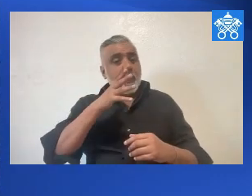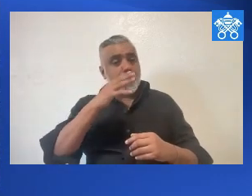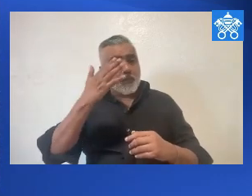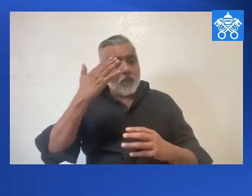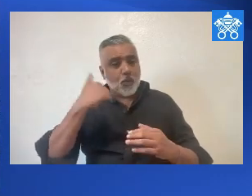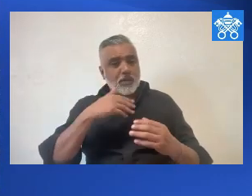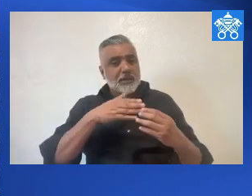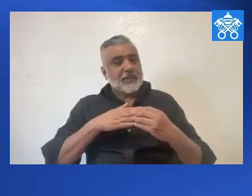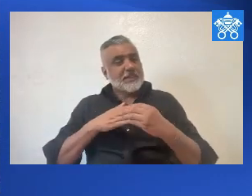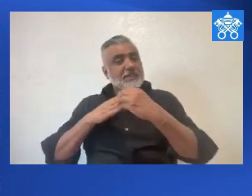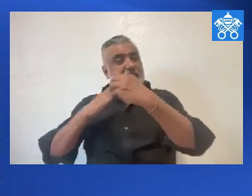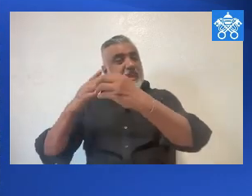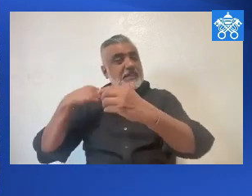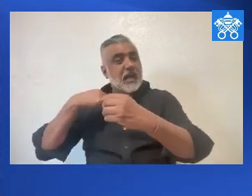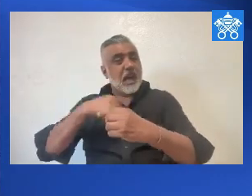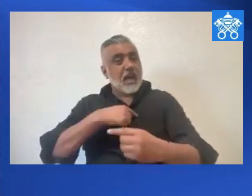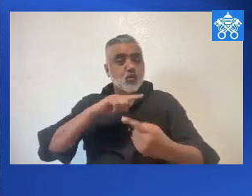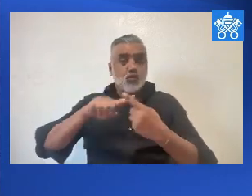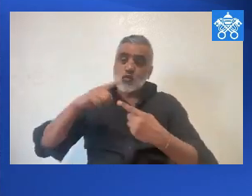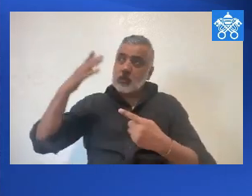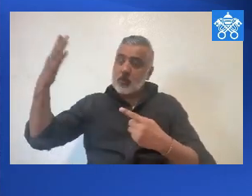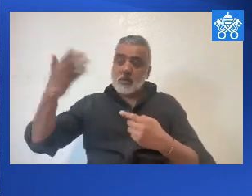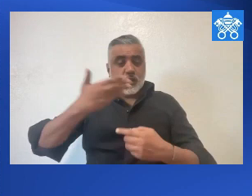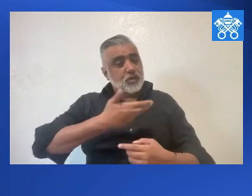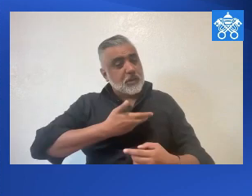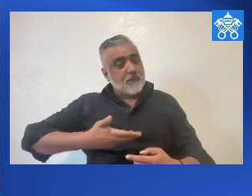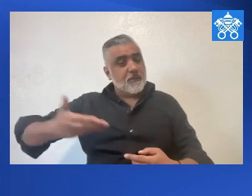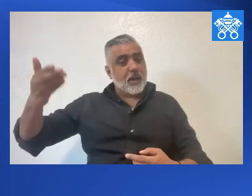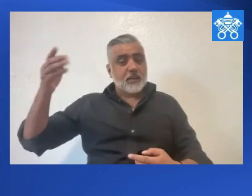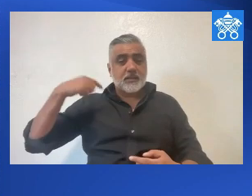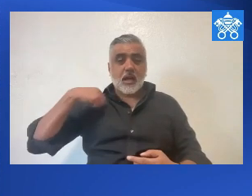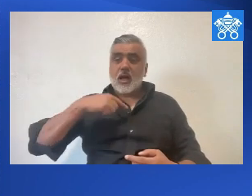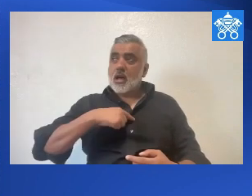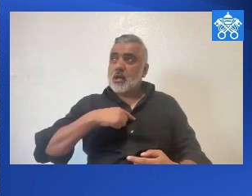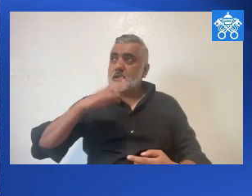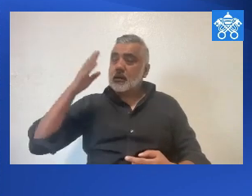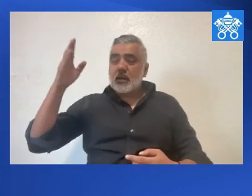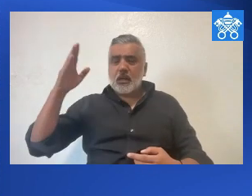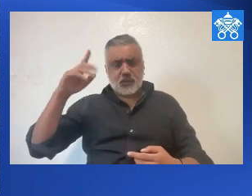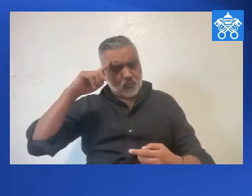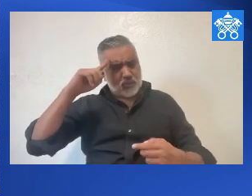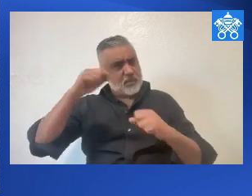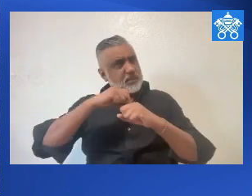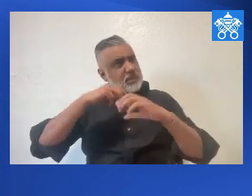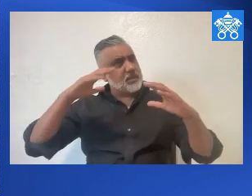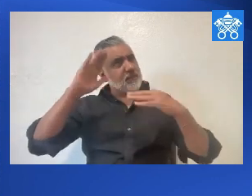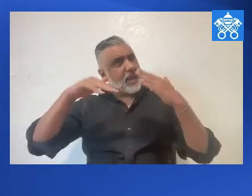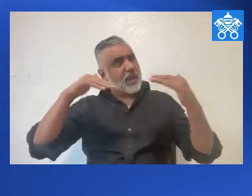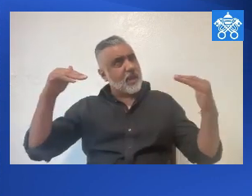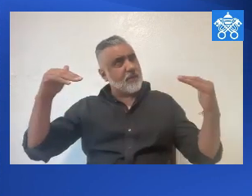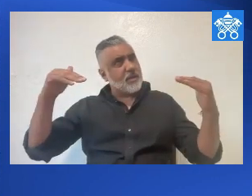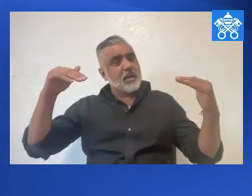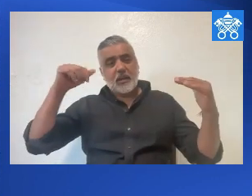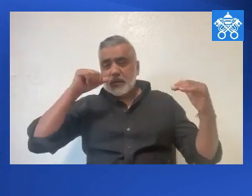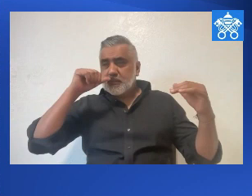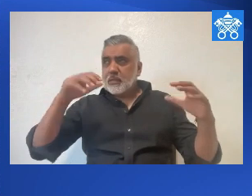She, our mother Mary, takes us by the hand. She accompanies us to glory. She invites us to rejoice as we